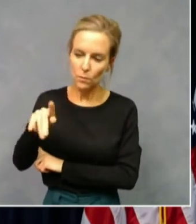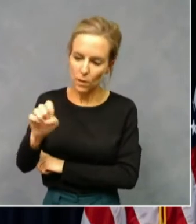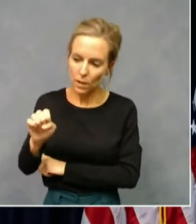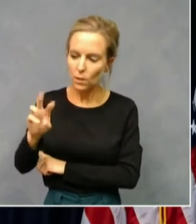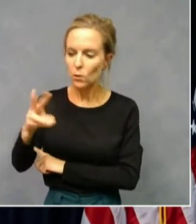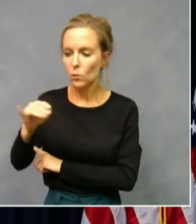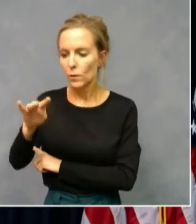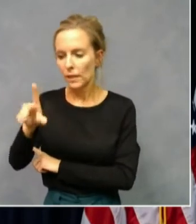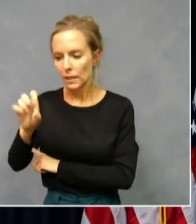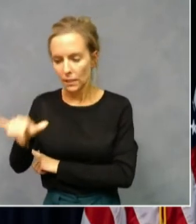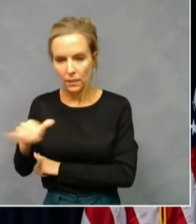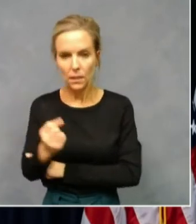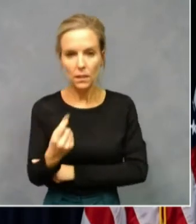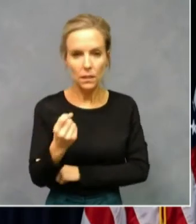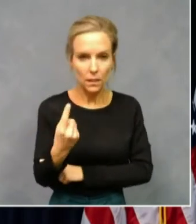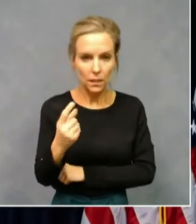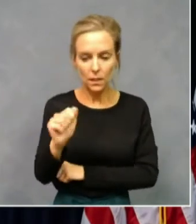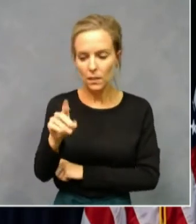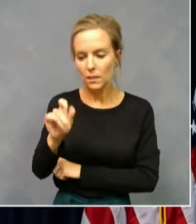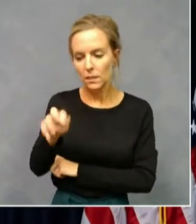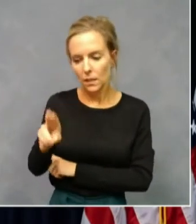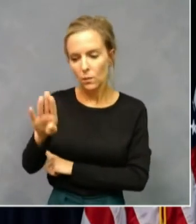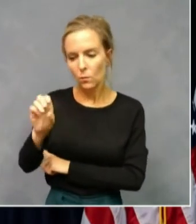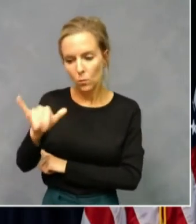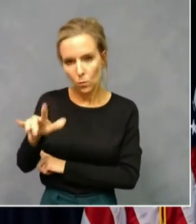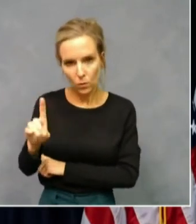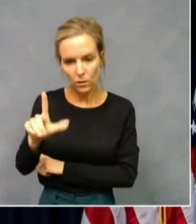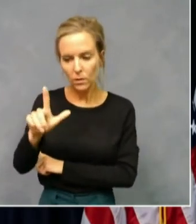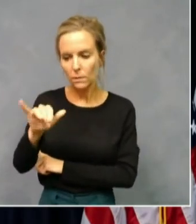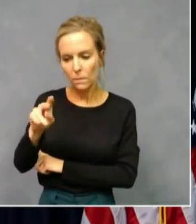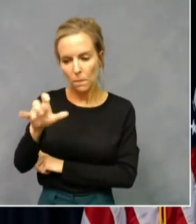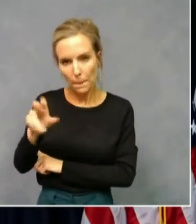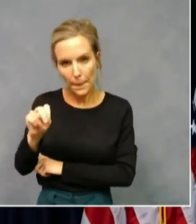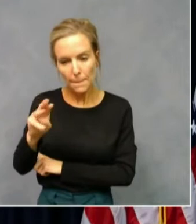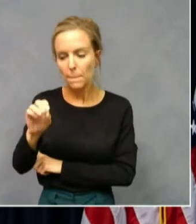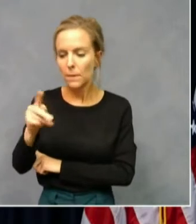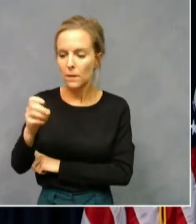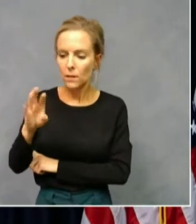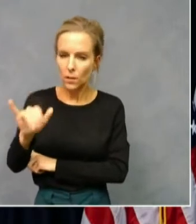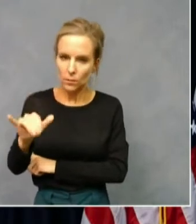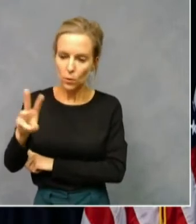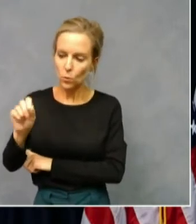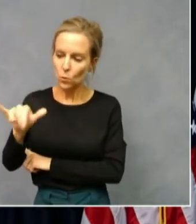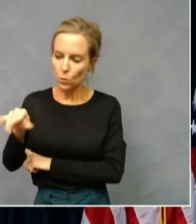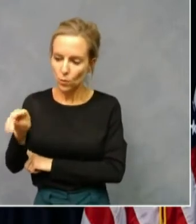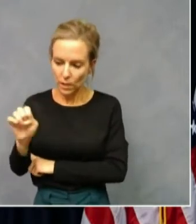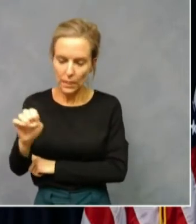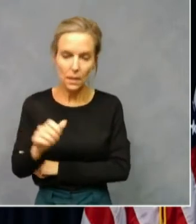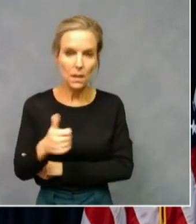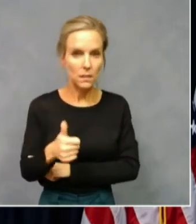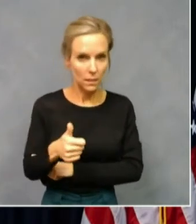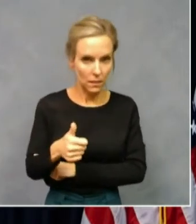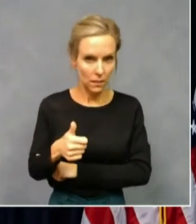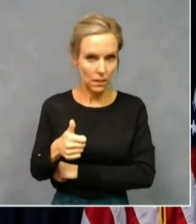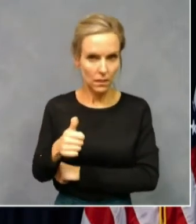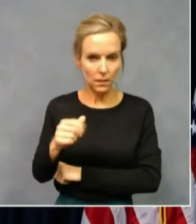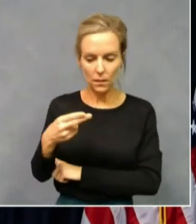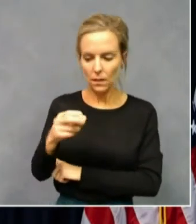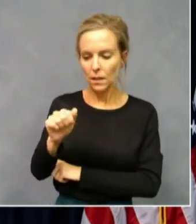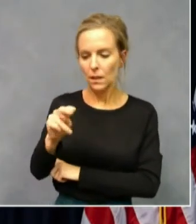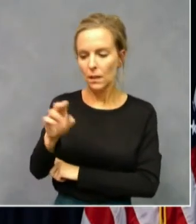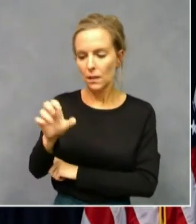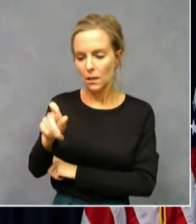11 in Adair, Boyd, Lincoln, Montgomery, and Wayne, and 10 in Hancock, Hart,